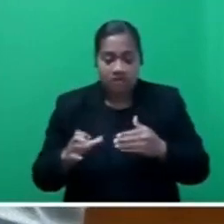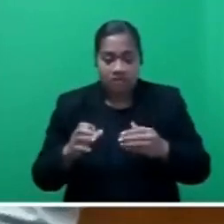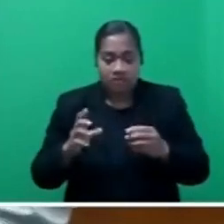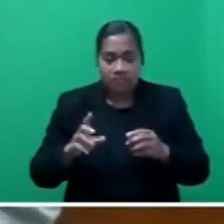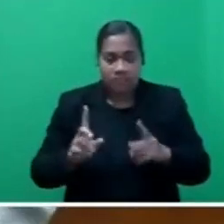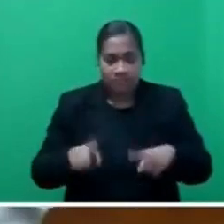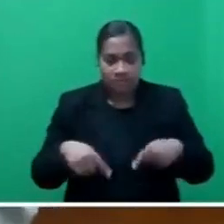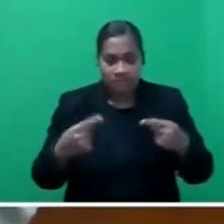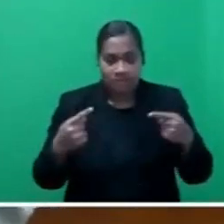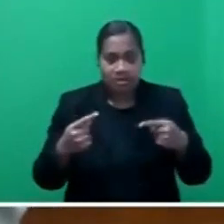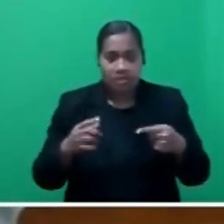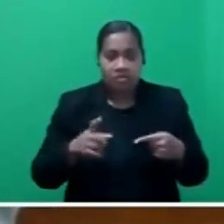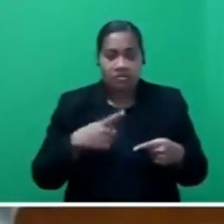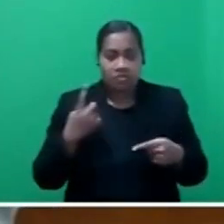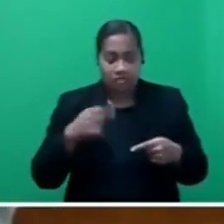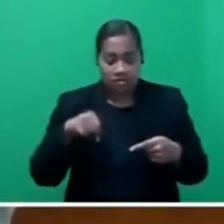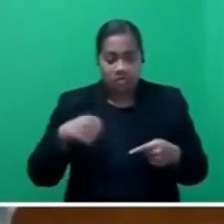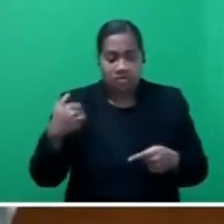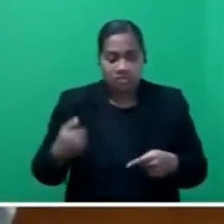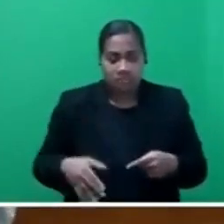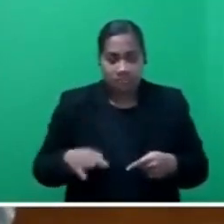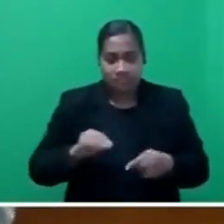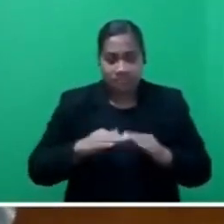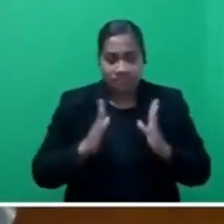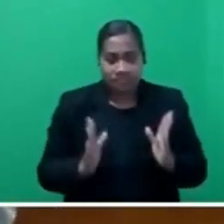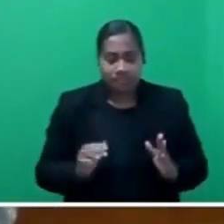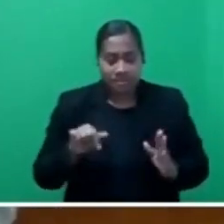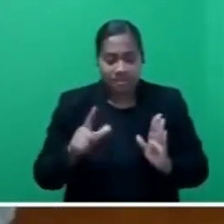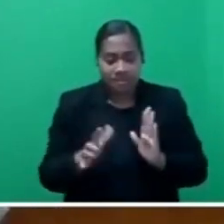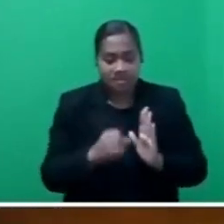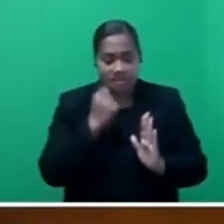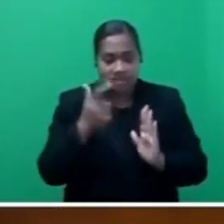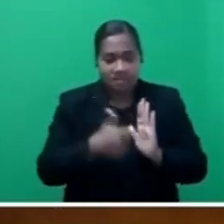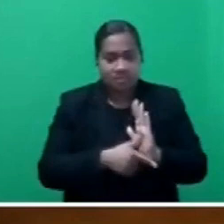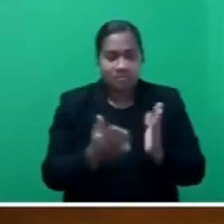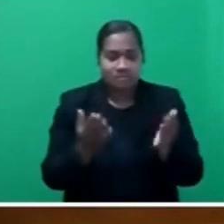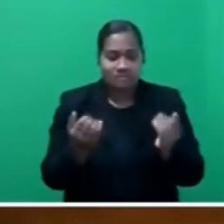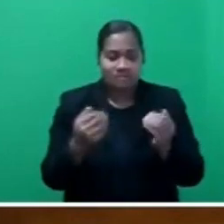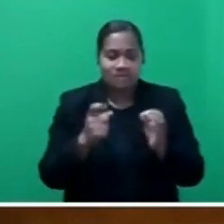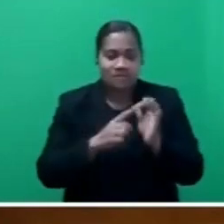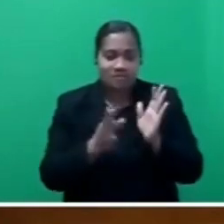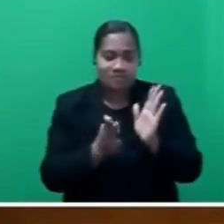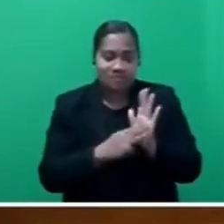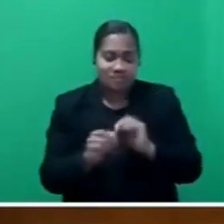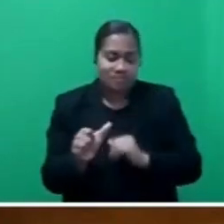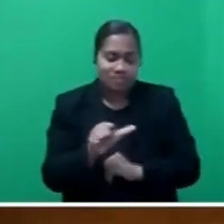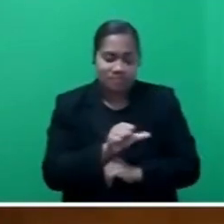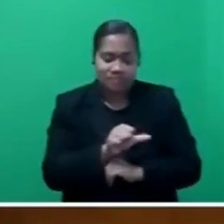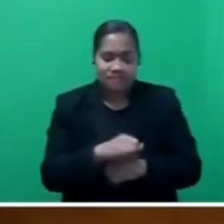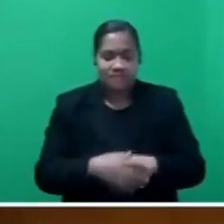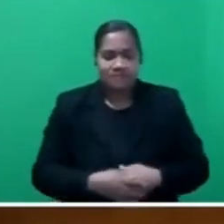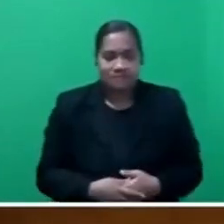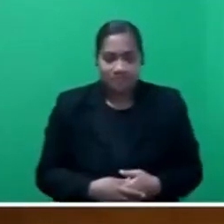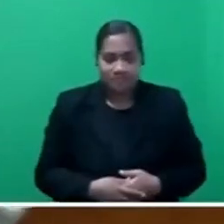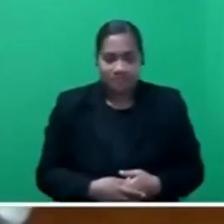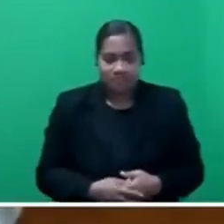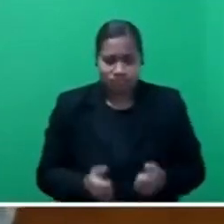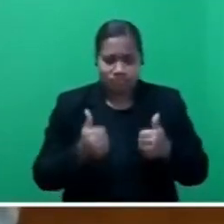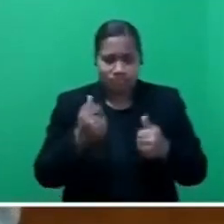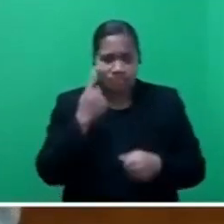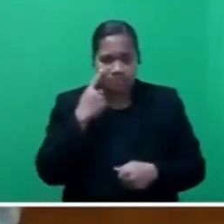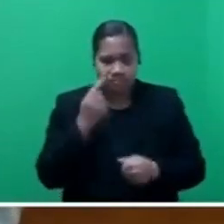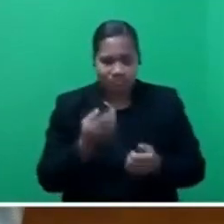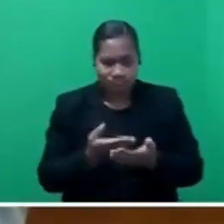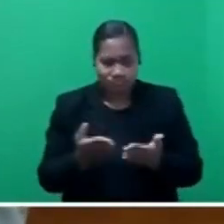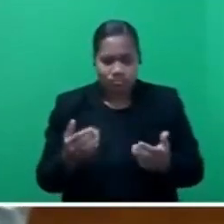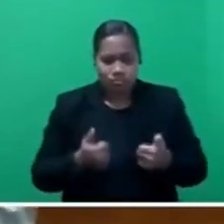this time to welcome the Honourable Prime Minister back into this August House. It is good to see that you are in good health.